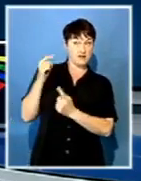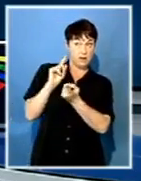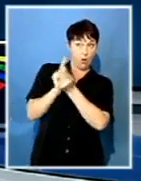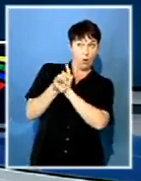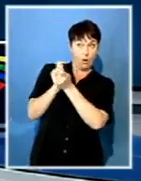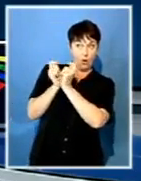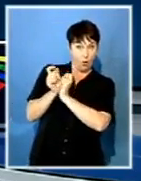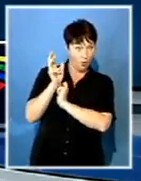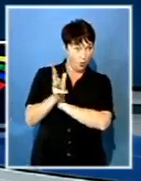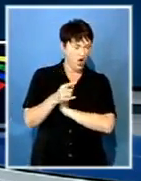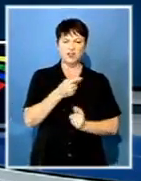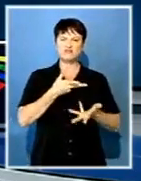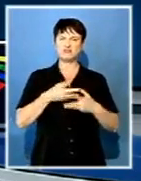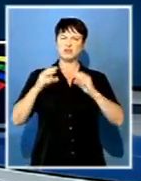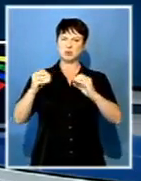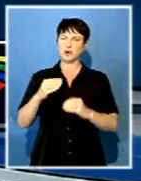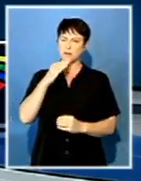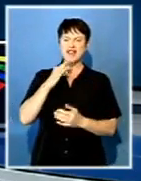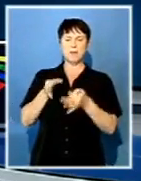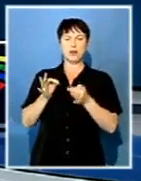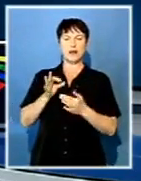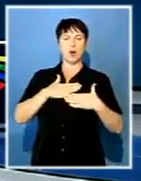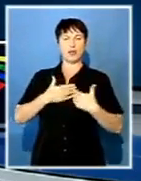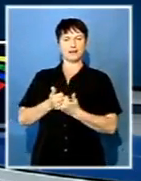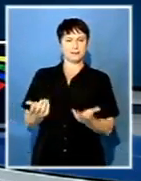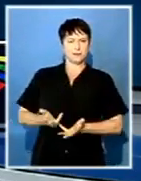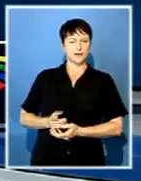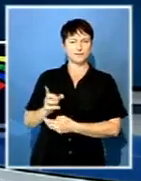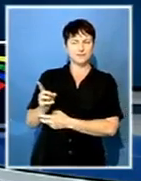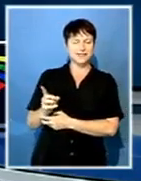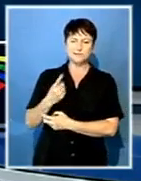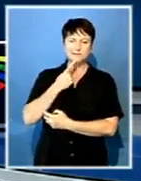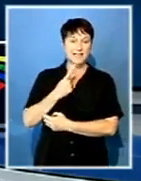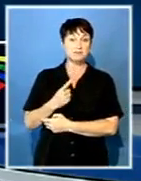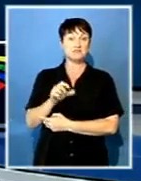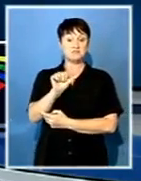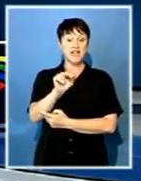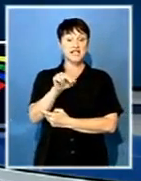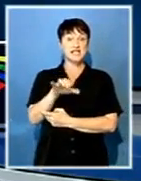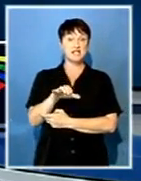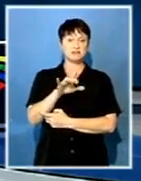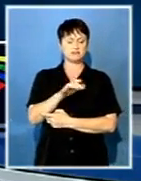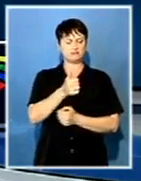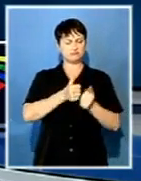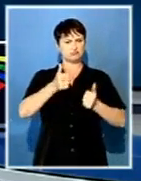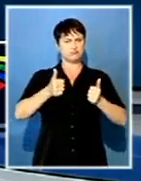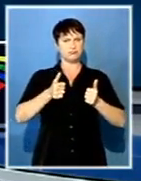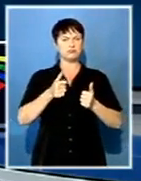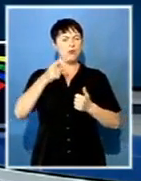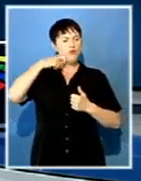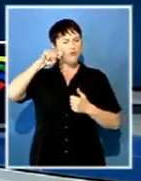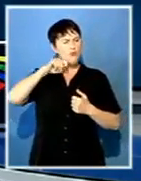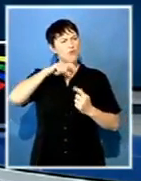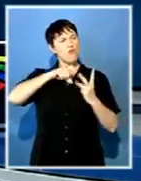political loyalty, as calls for Zuma to step down intensify. ANC stalwarts also want the party's National